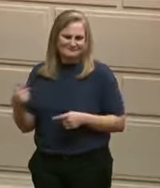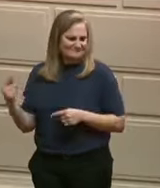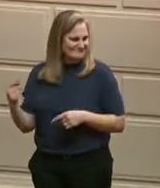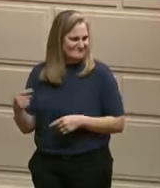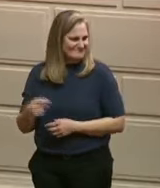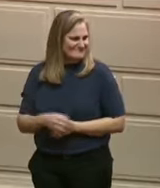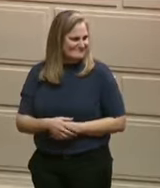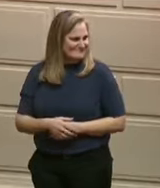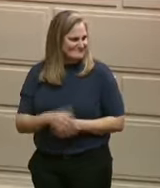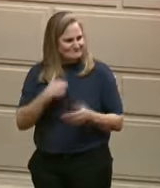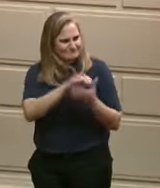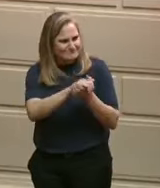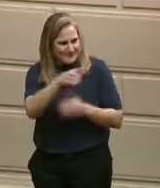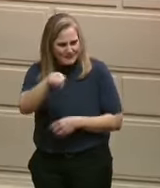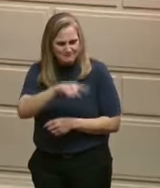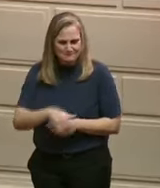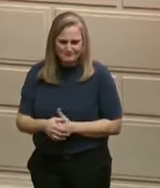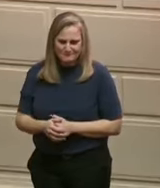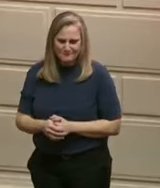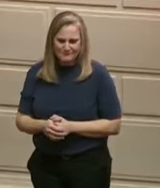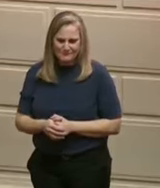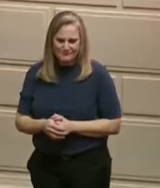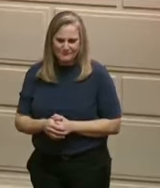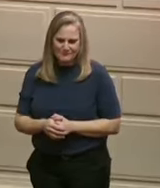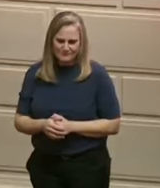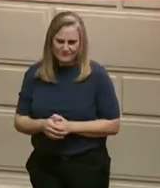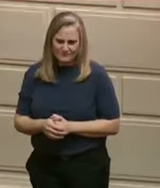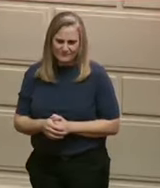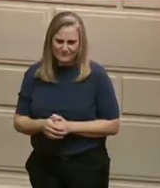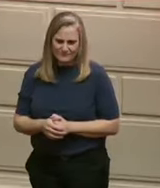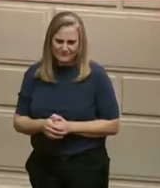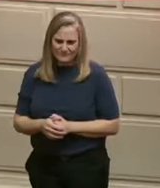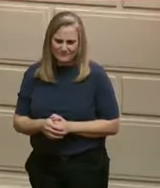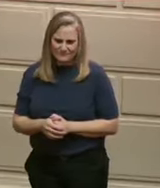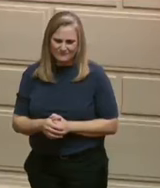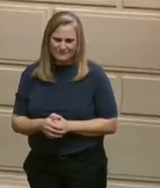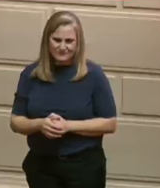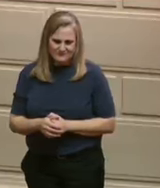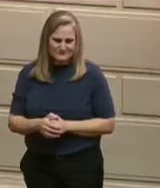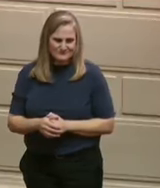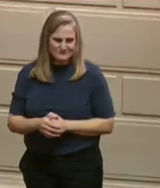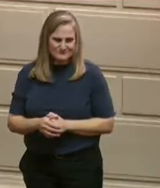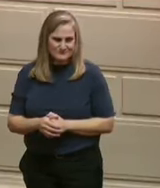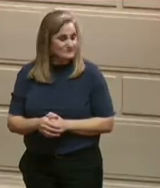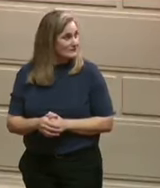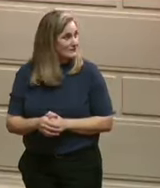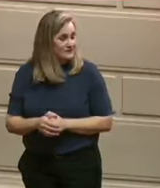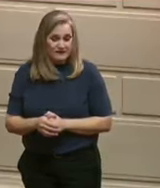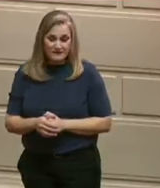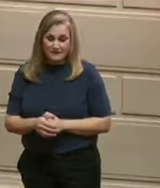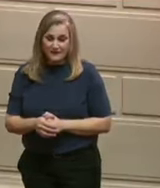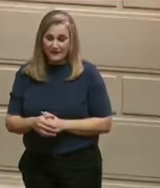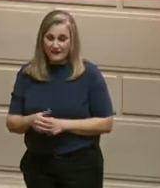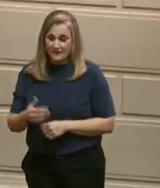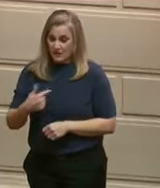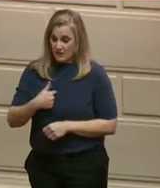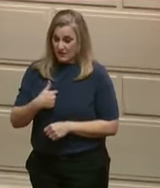And although Mabel James is not here with us tonight, she reminds me why I'm here.